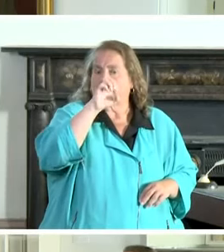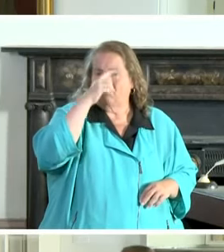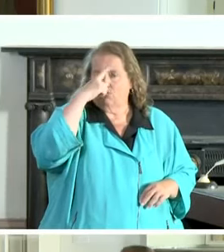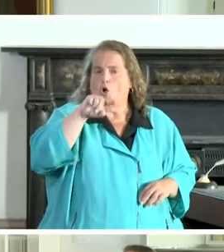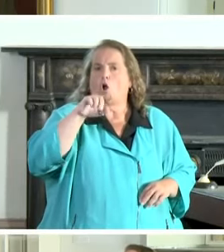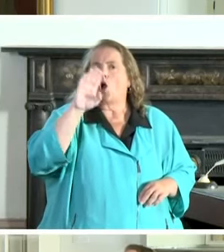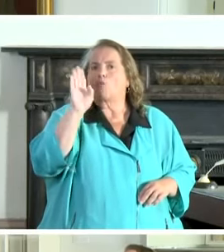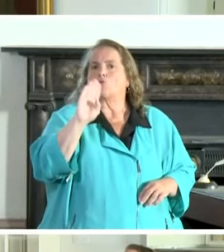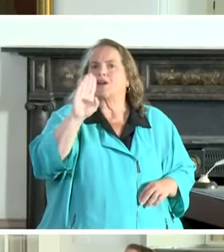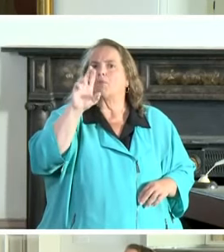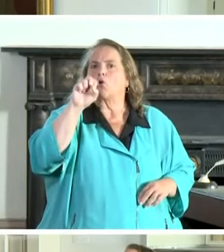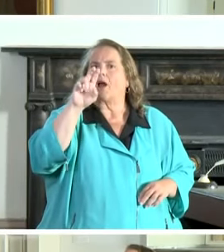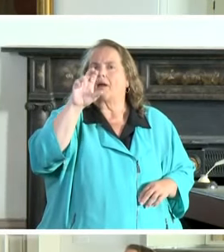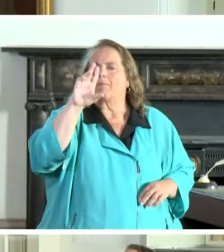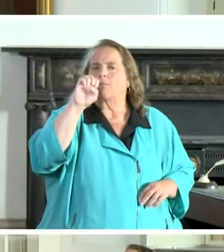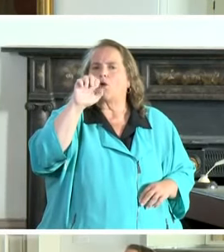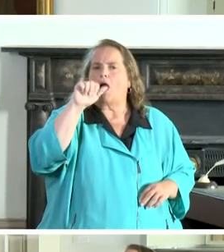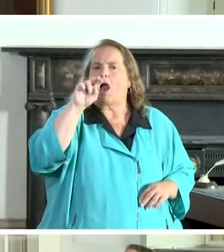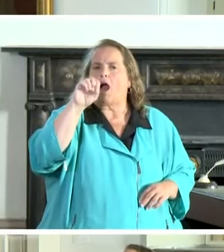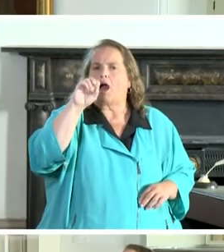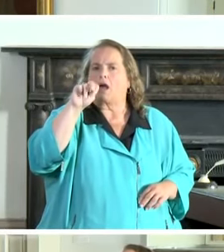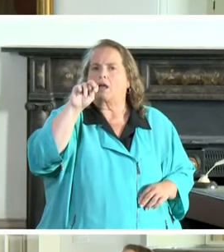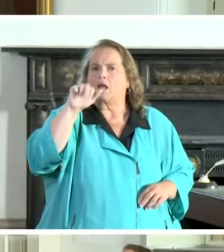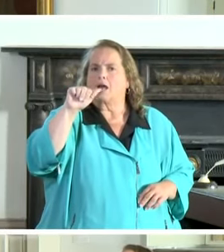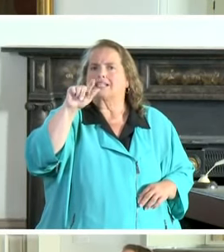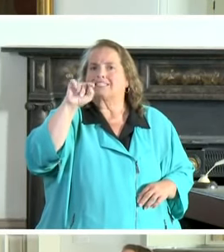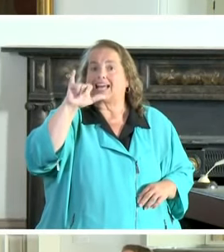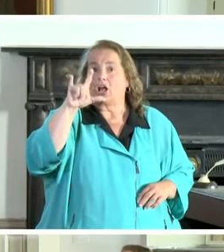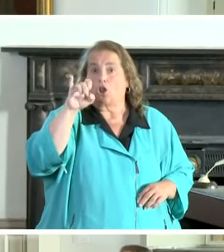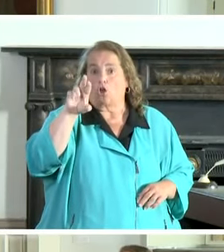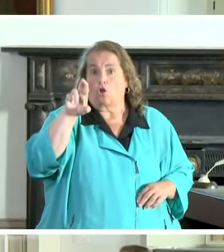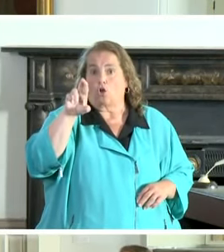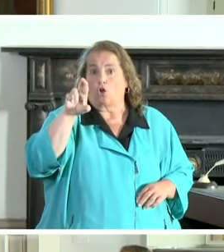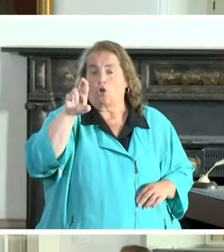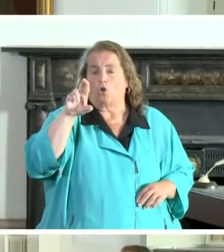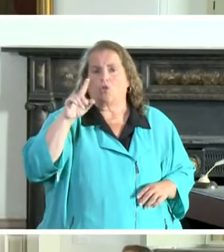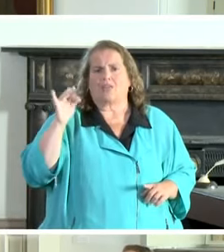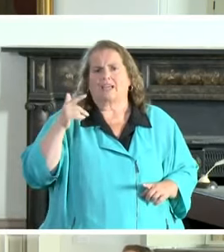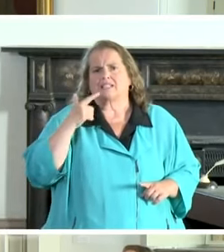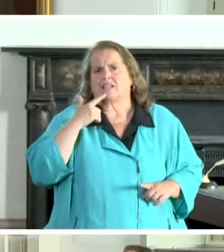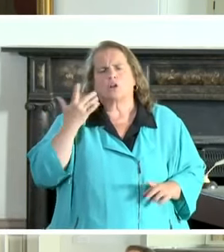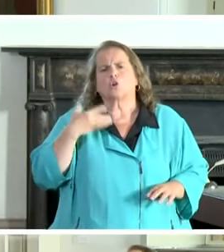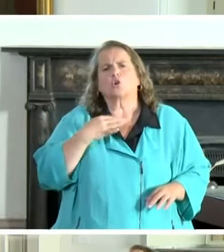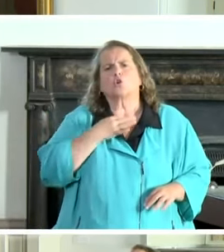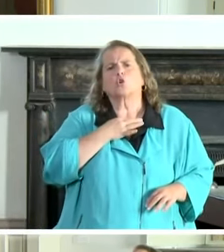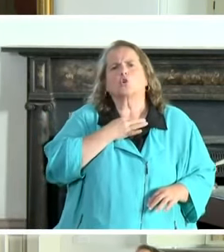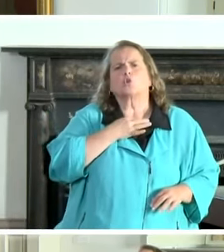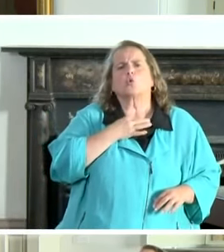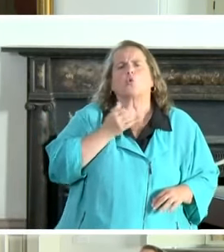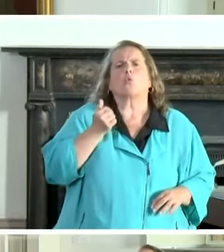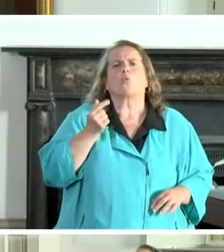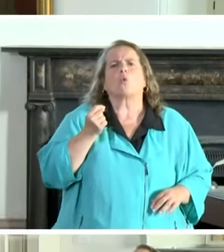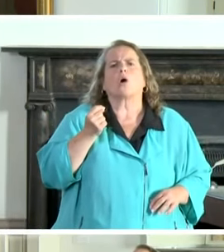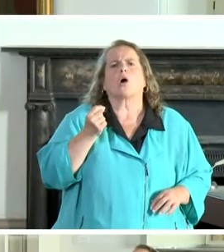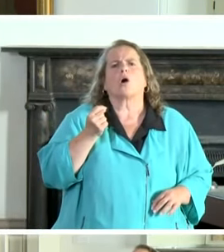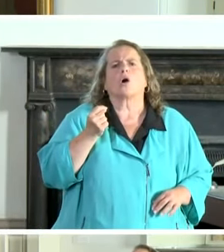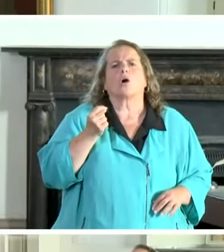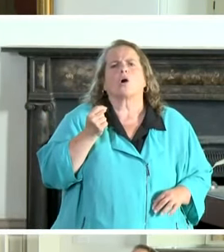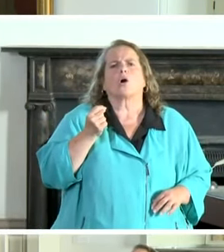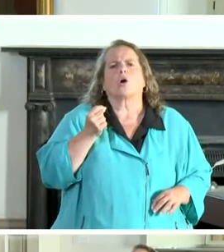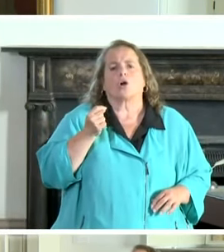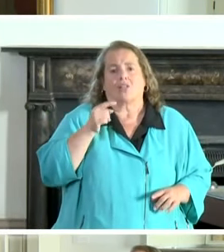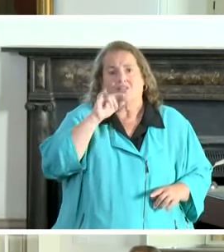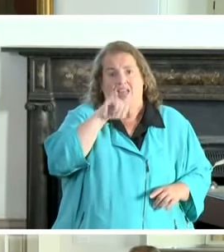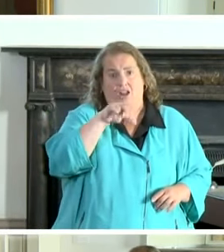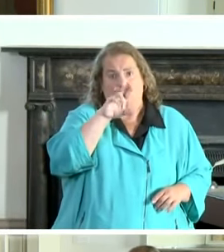due to crowd control. It didn't necessarily sound just COVID-related. So I'm curious, what is it about this